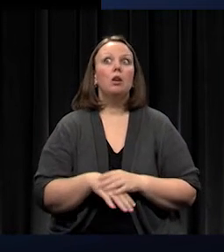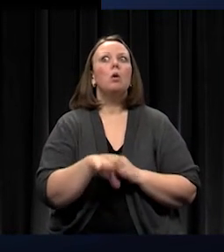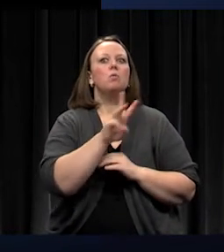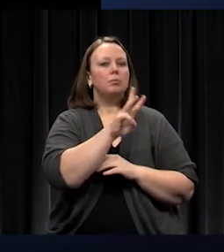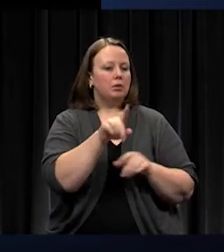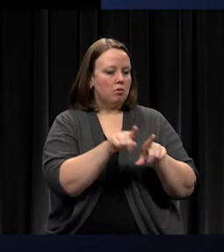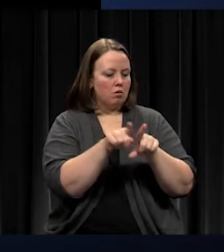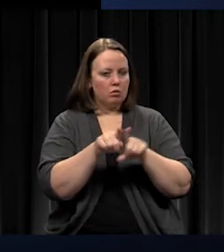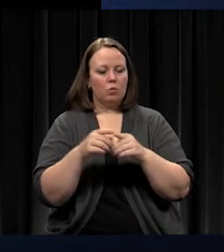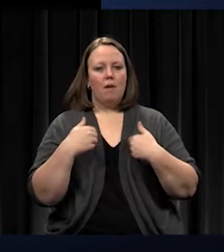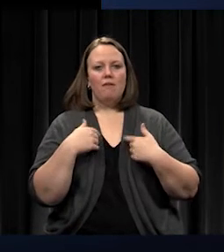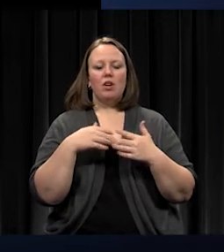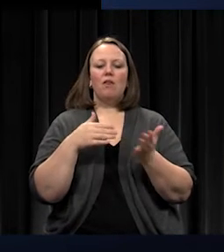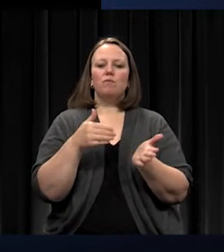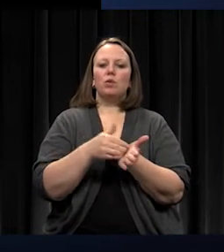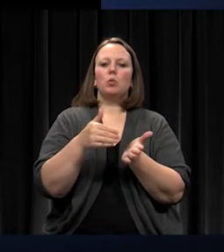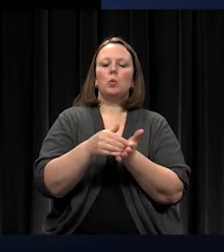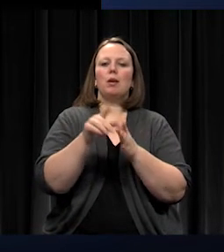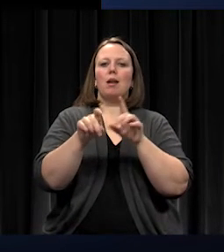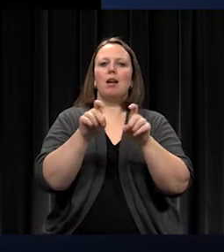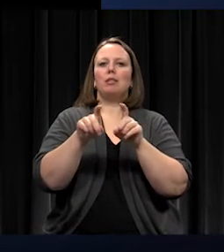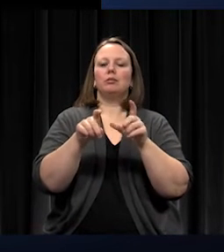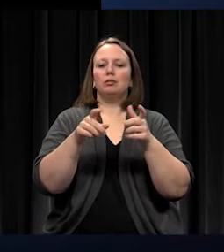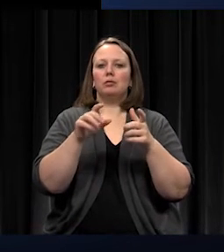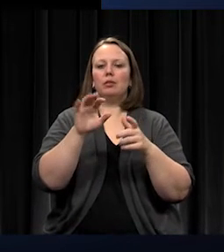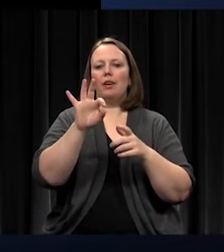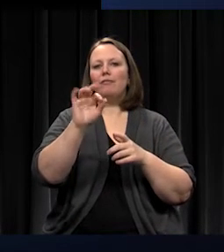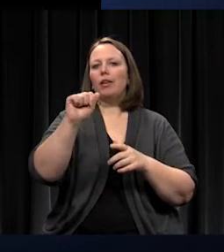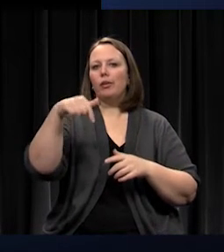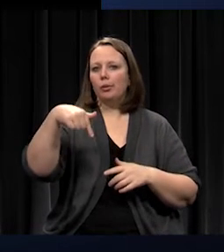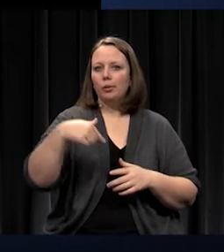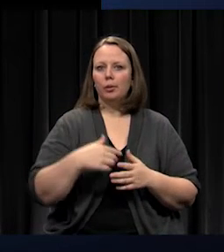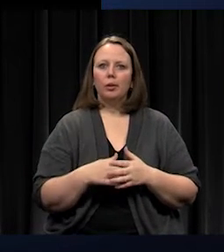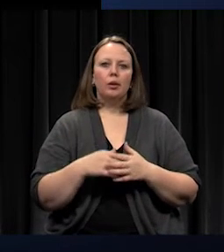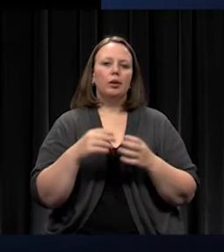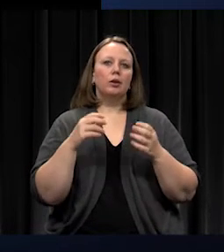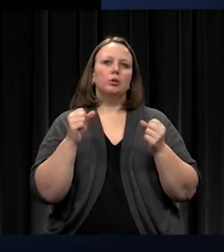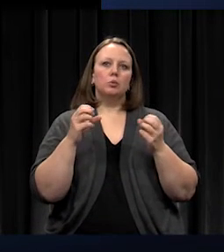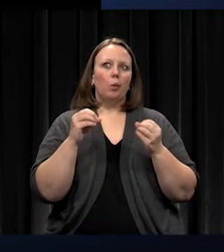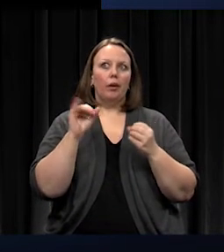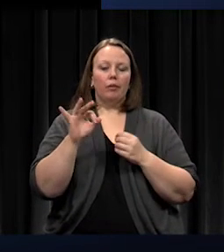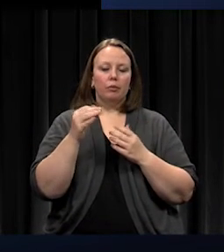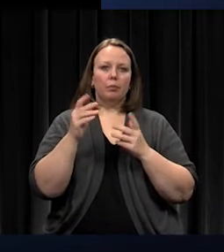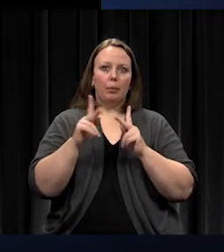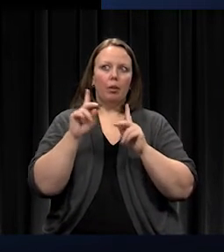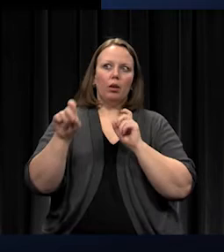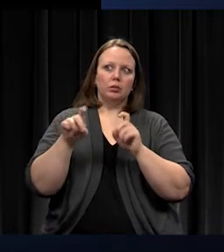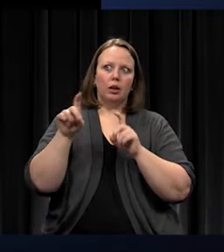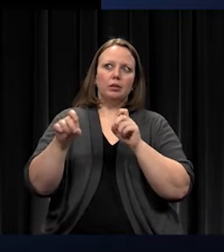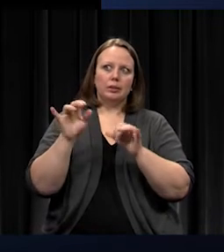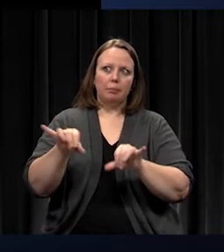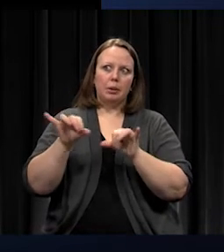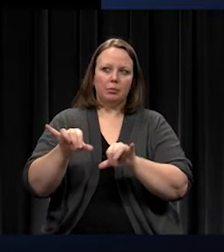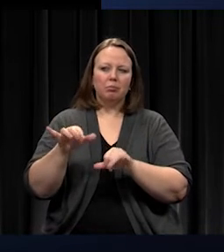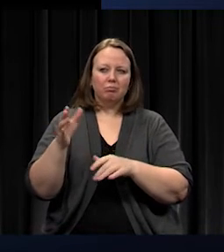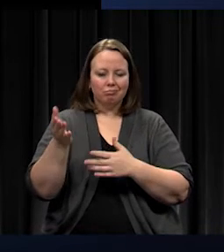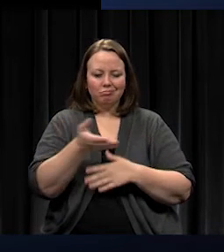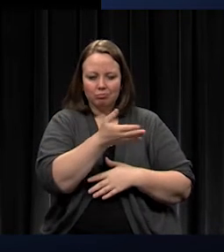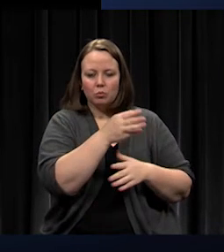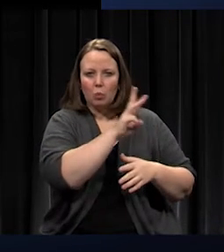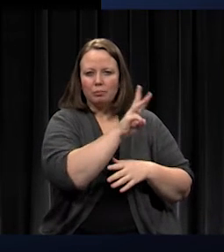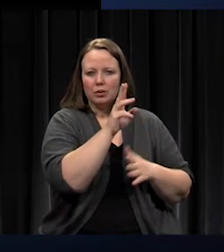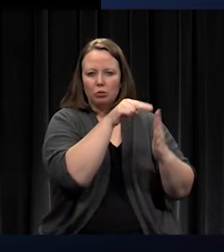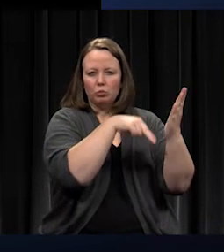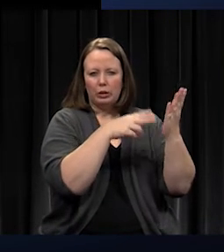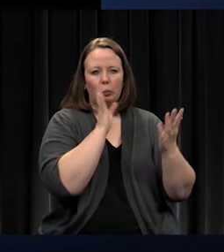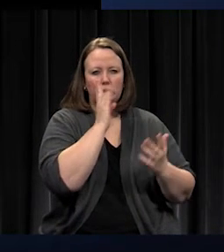repeatedly asked that we could answer for folks maybe going to that website so they didn't have. And then we've also publicly put out the dates and times for